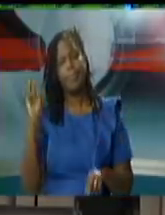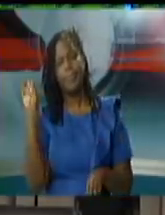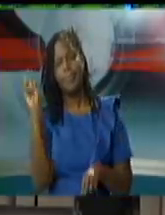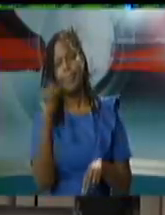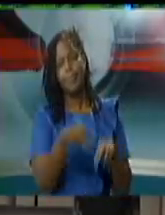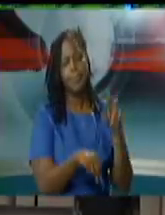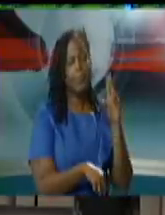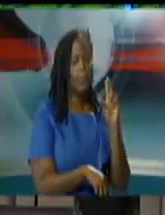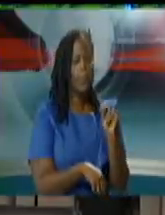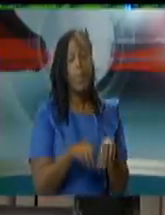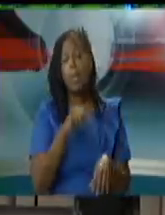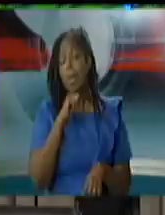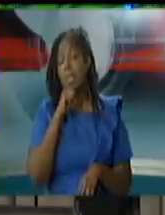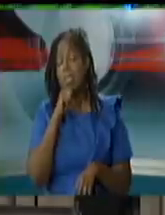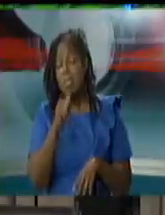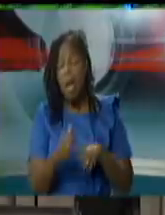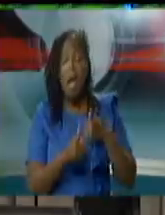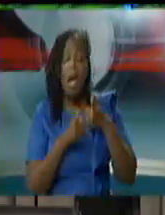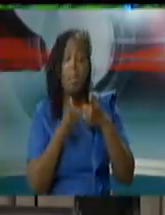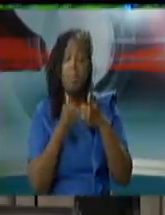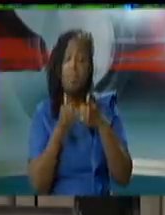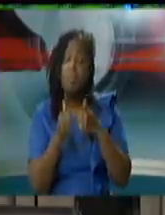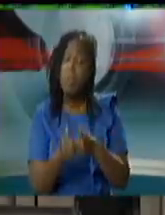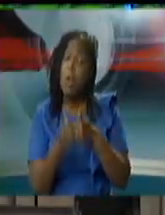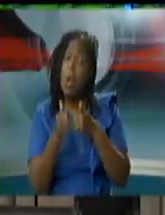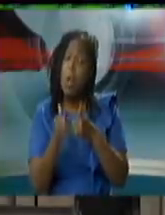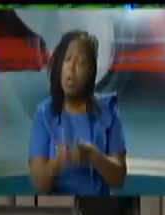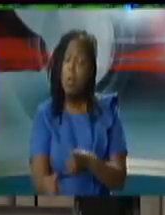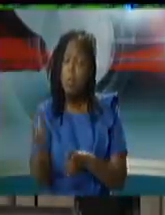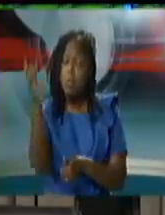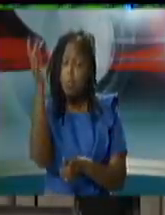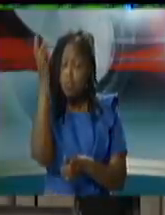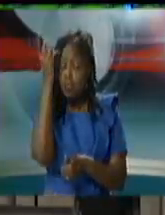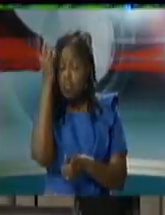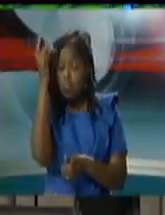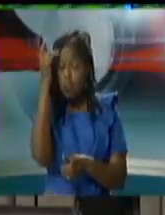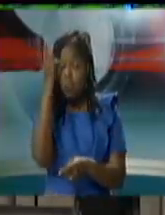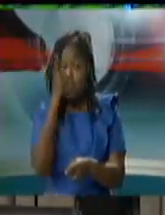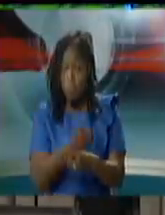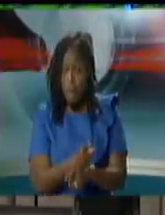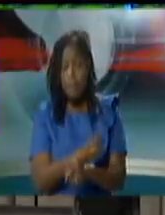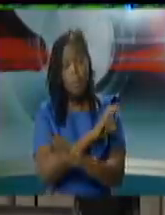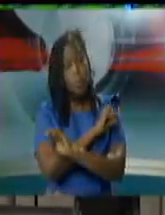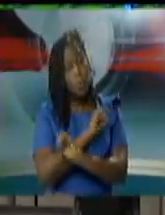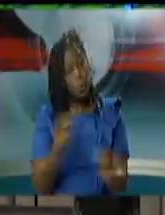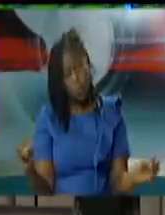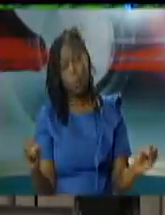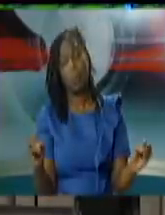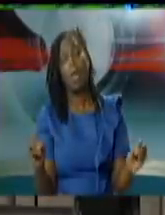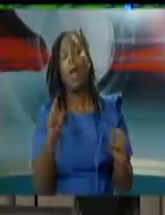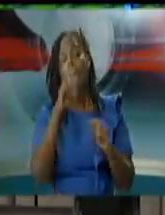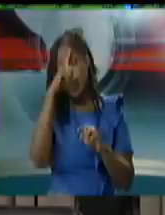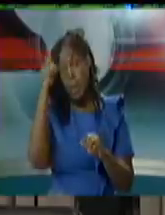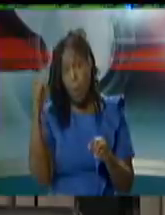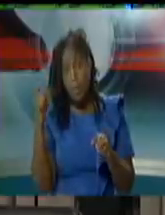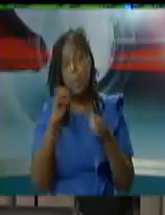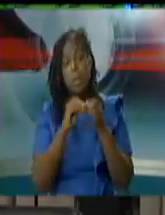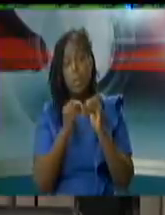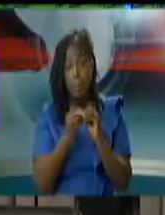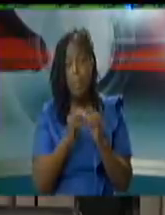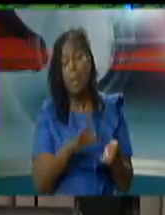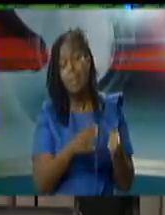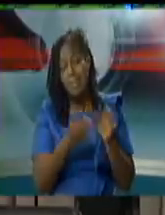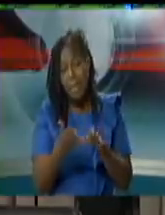or accurate at this point in time based on a small number of cases a small number of deaths